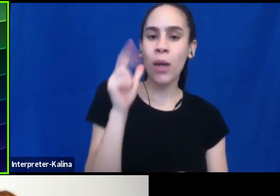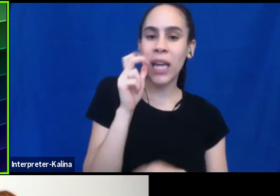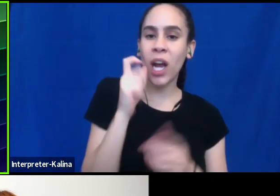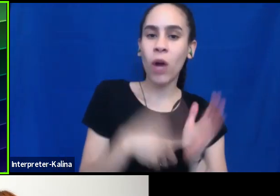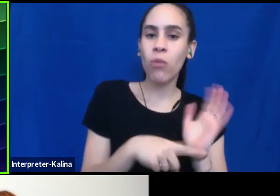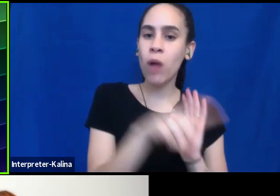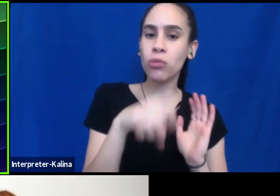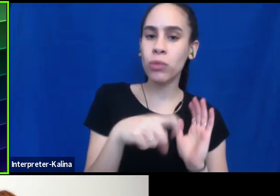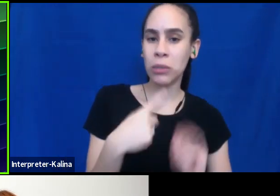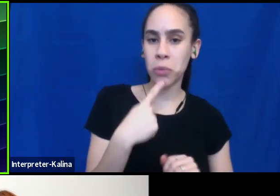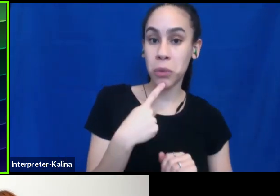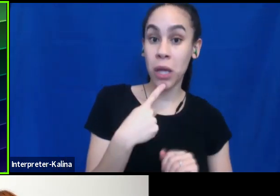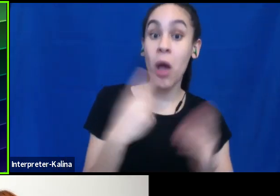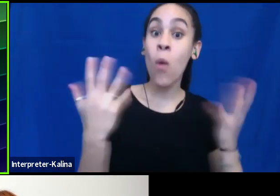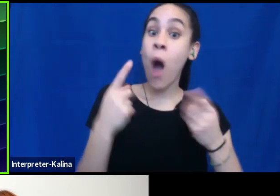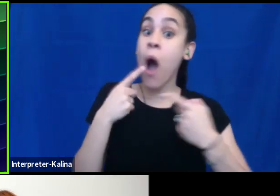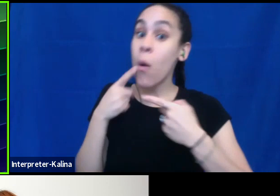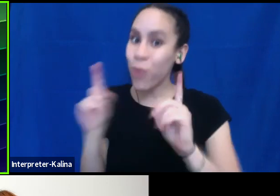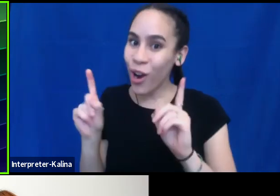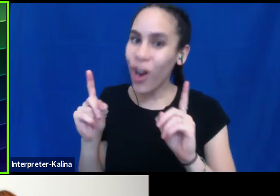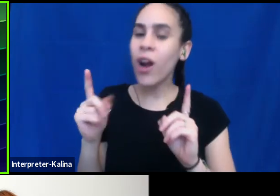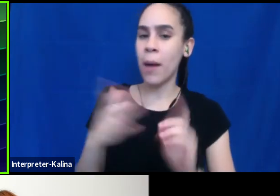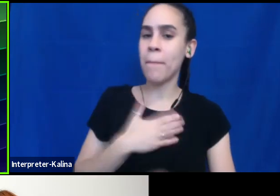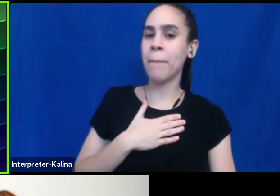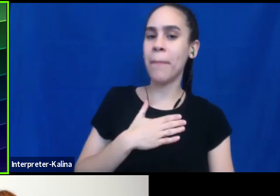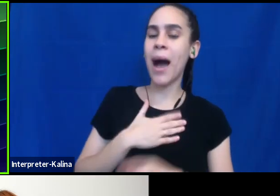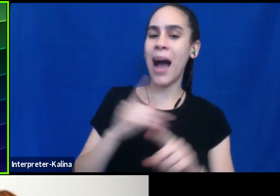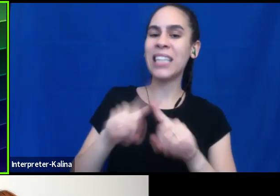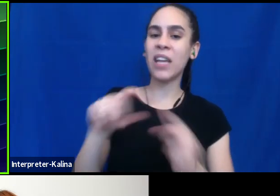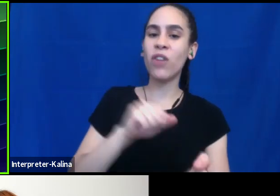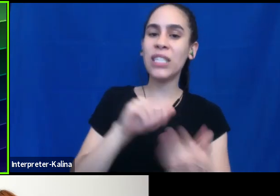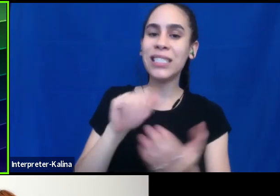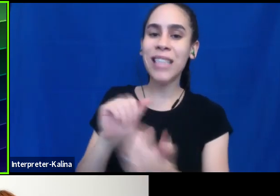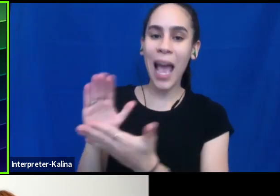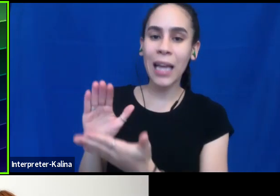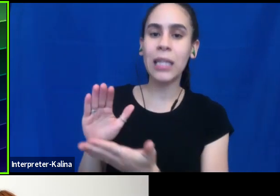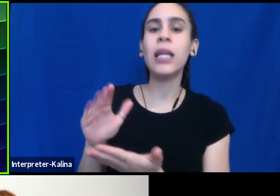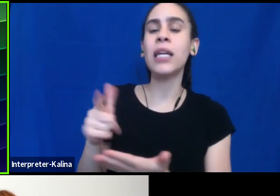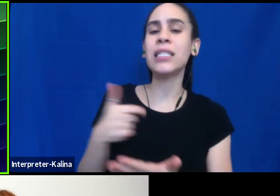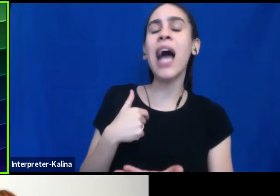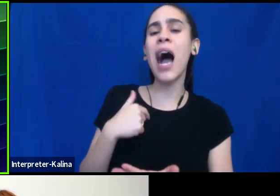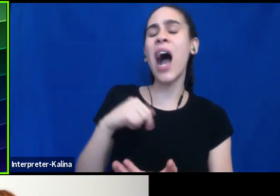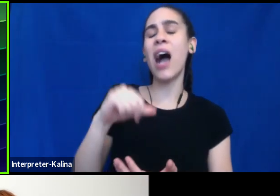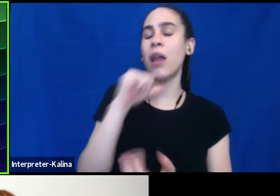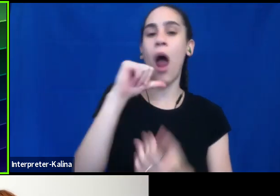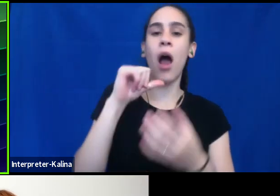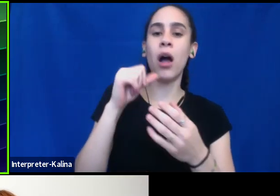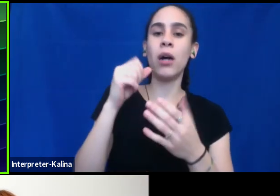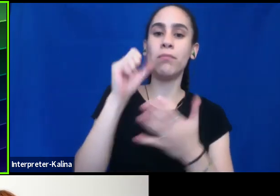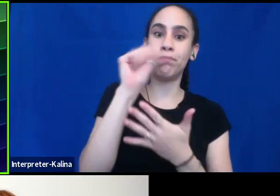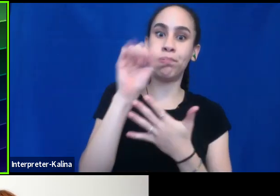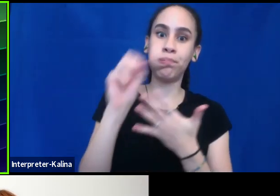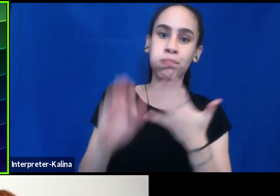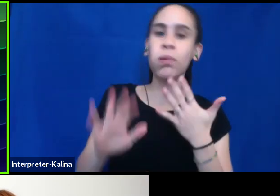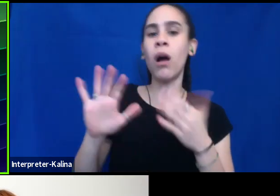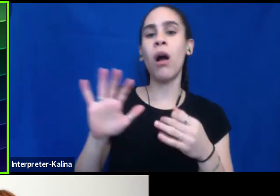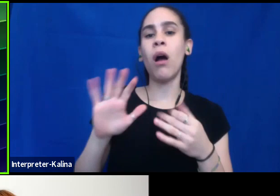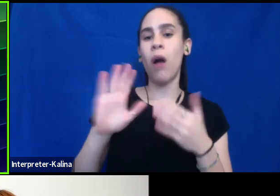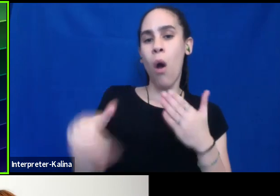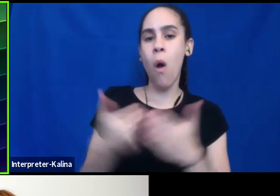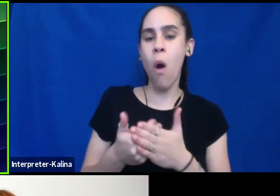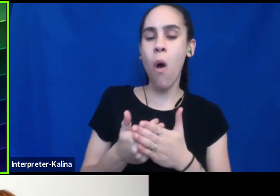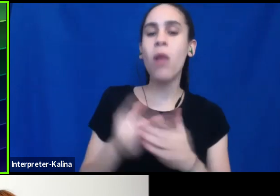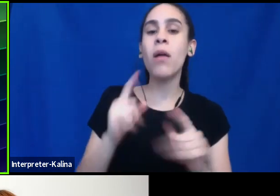the things that do work are the techniques that I talk about in my book. And I won't go through all of them here, but some of them are, um, the